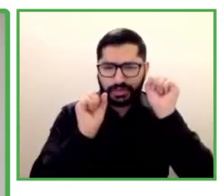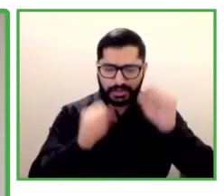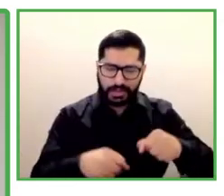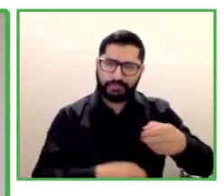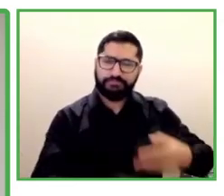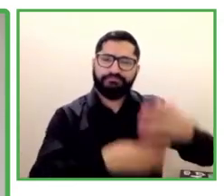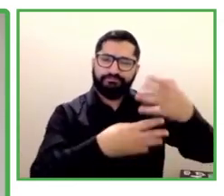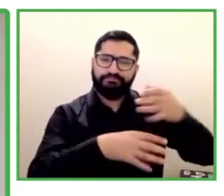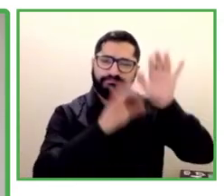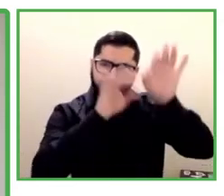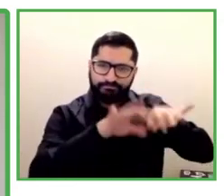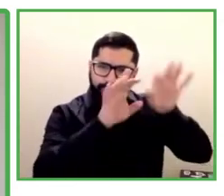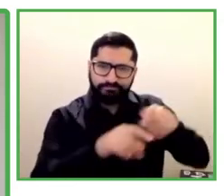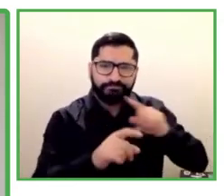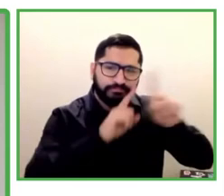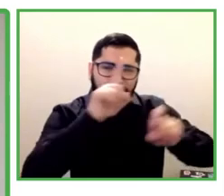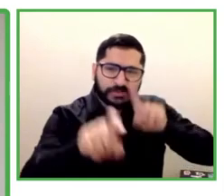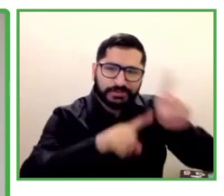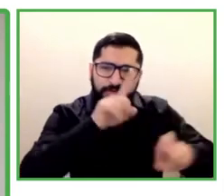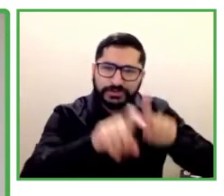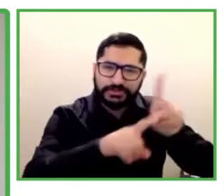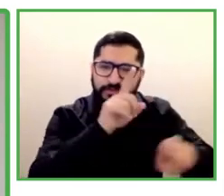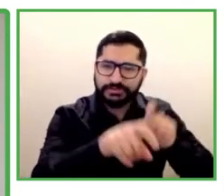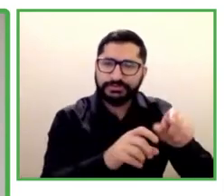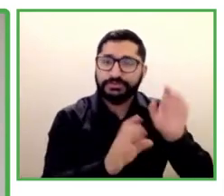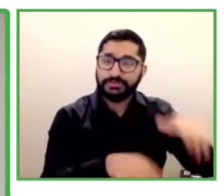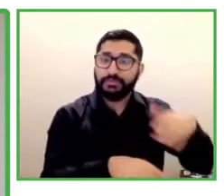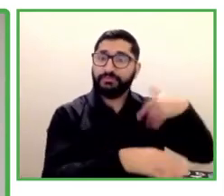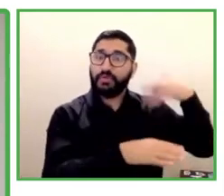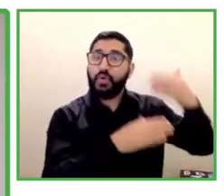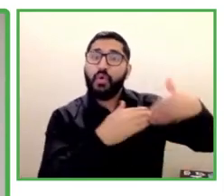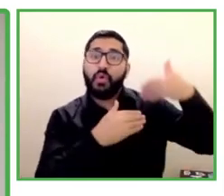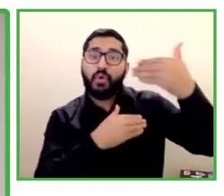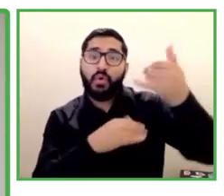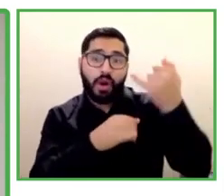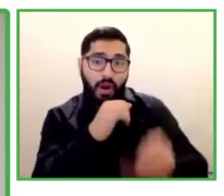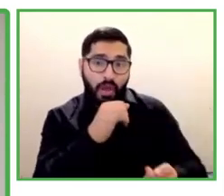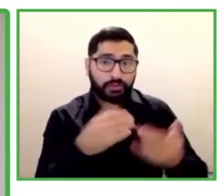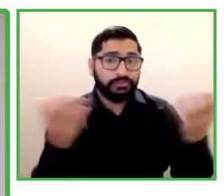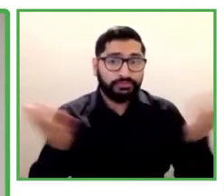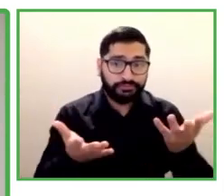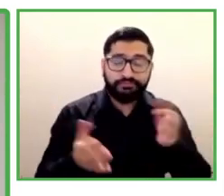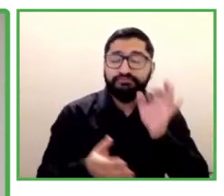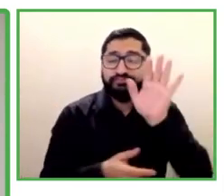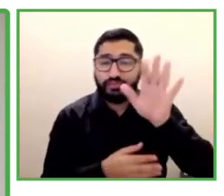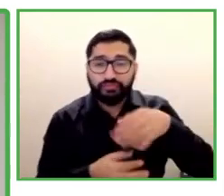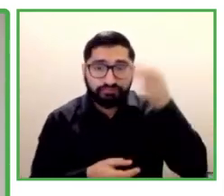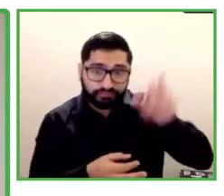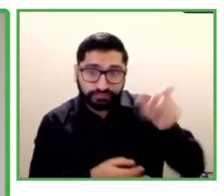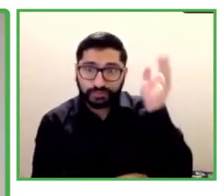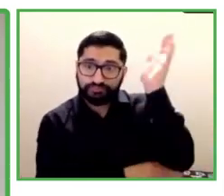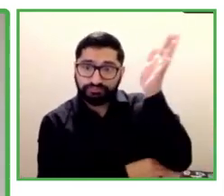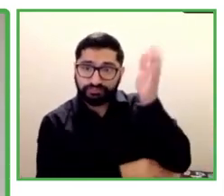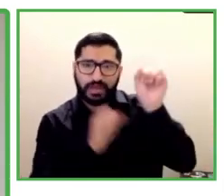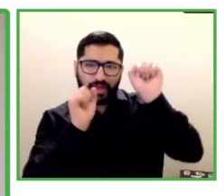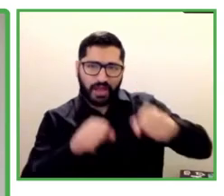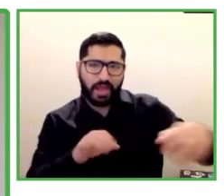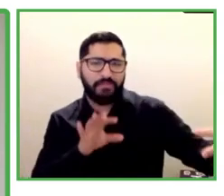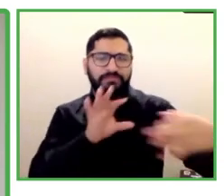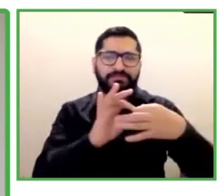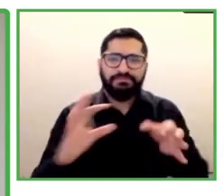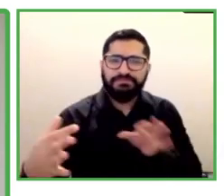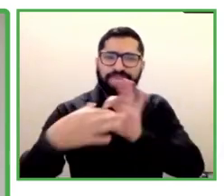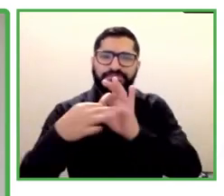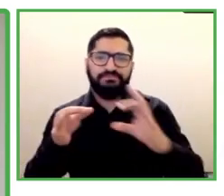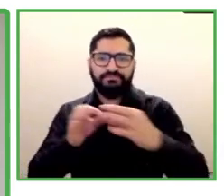presentations to connect with them directly for follow-up conversations. So without further